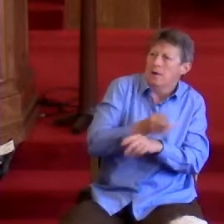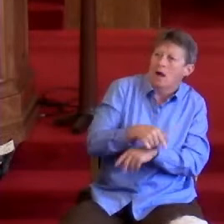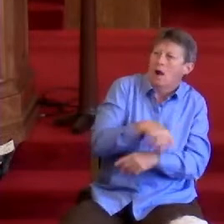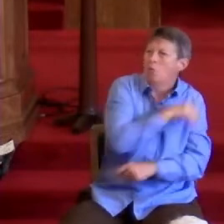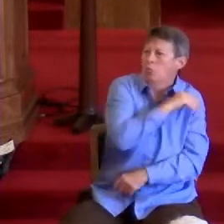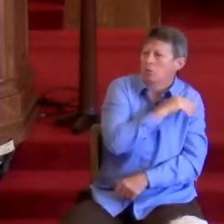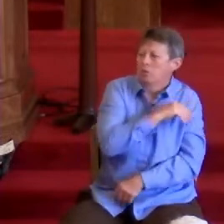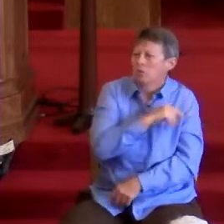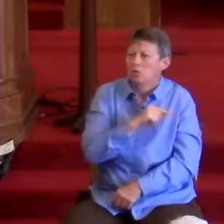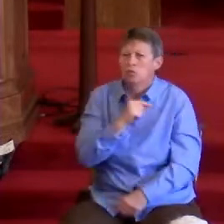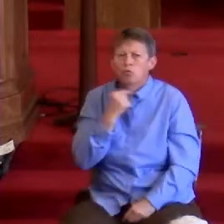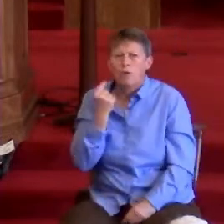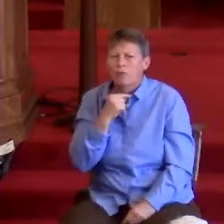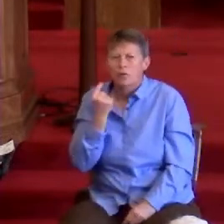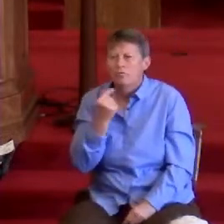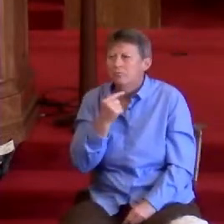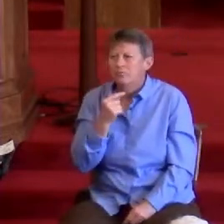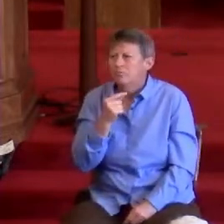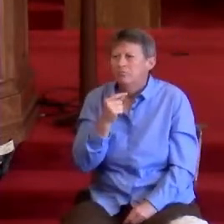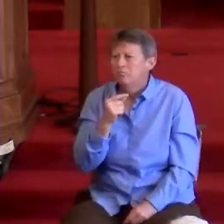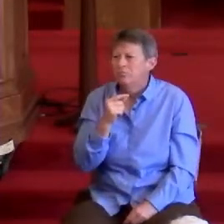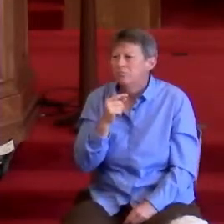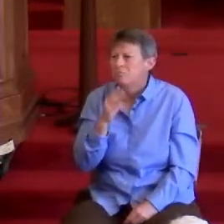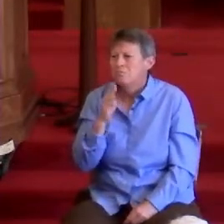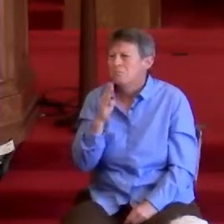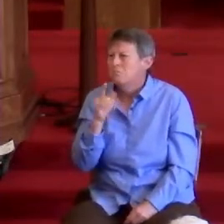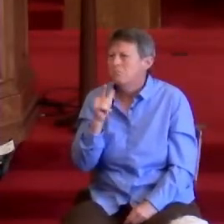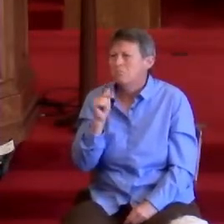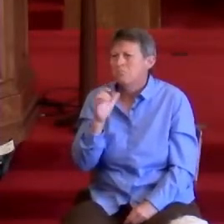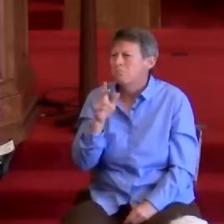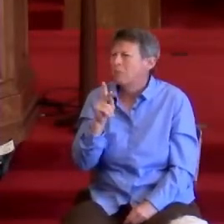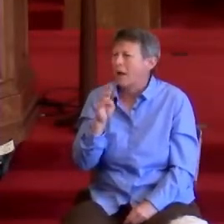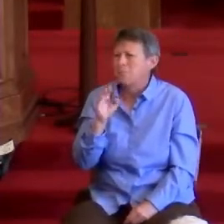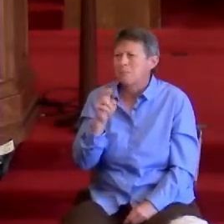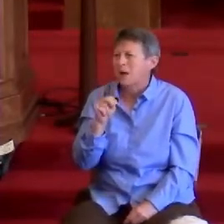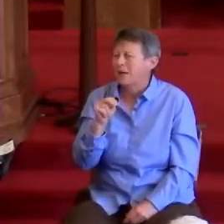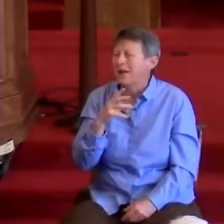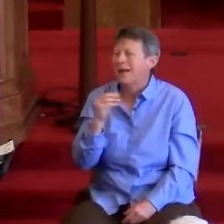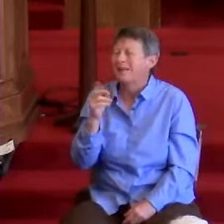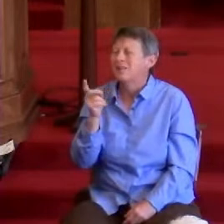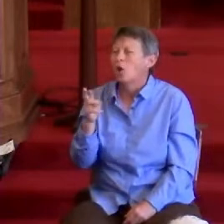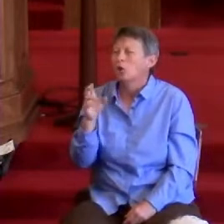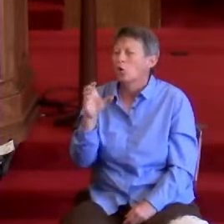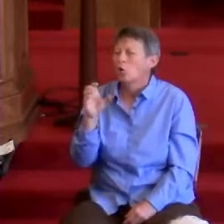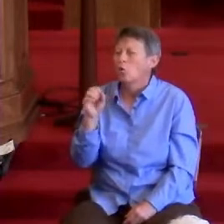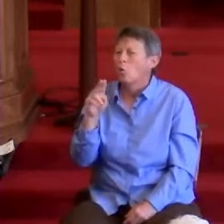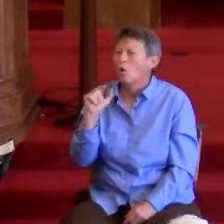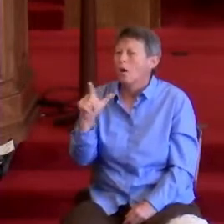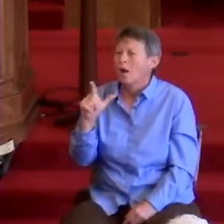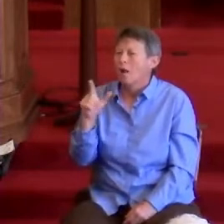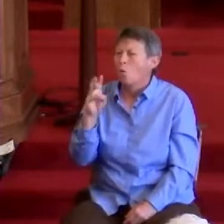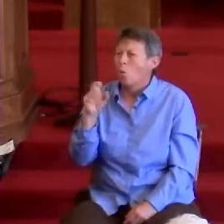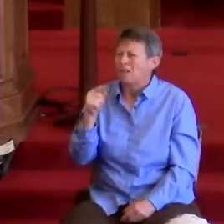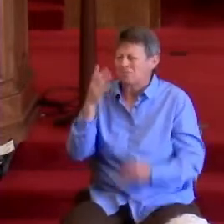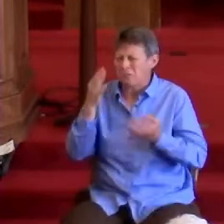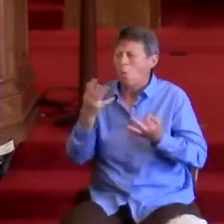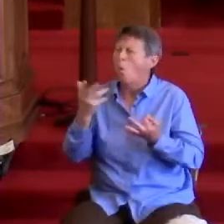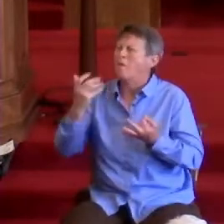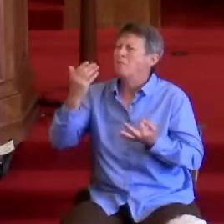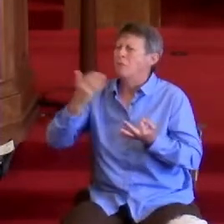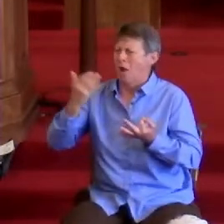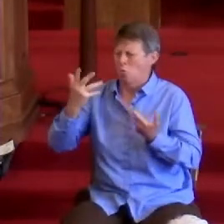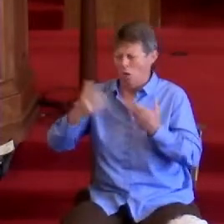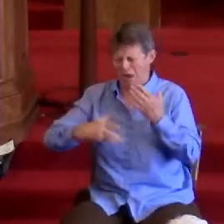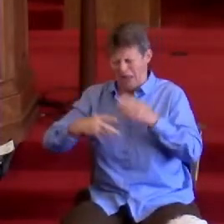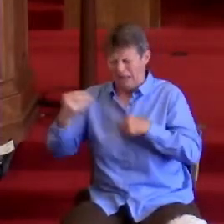Reverend Tracy Blackman wasn't having that. She and Dr. Cornell West resolved that they would leave through the front, but when they opened the